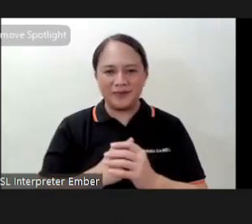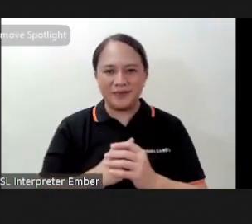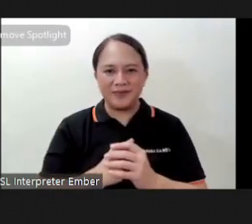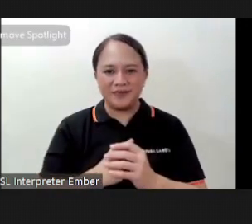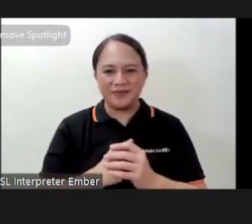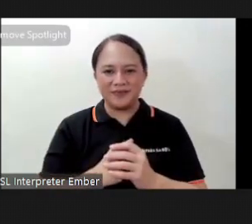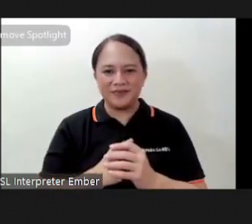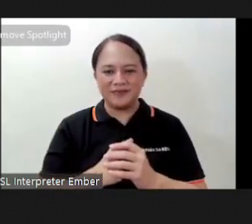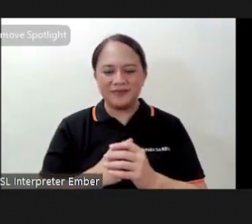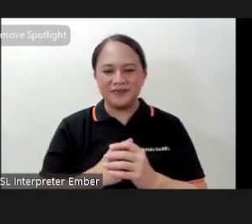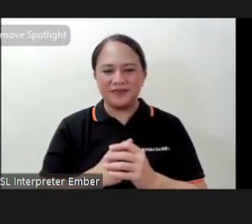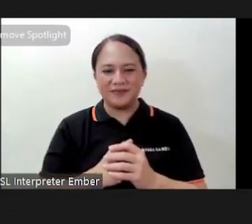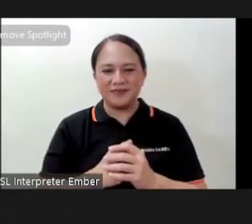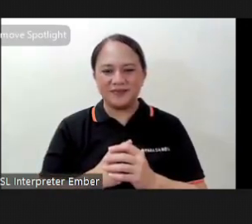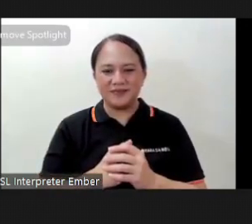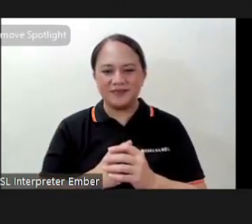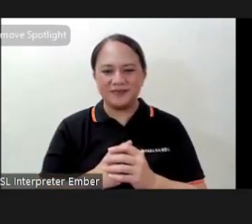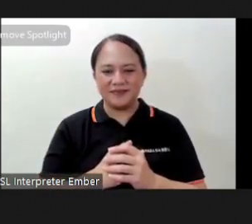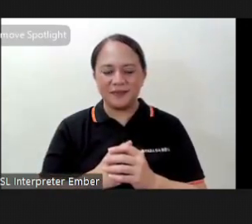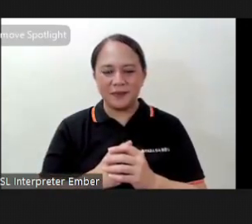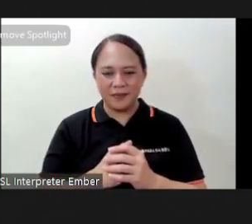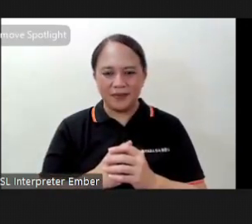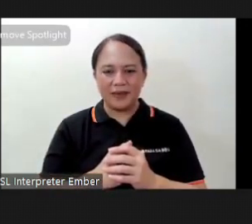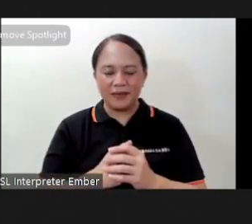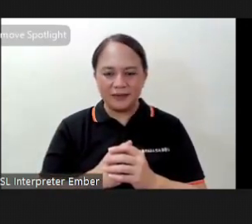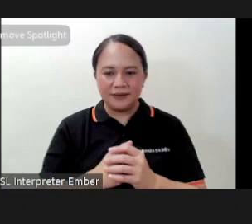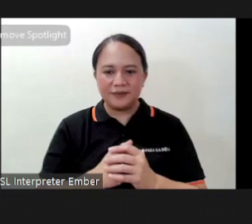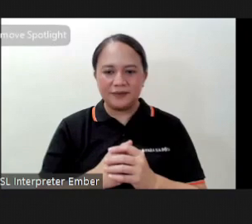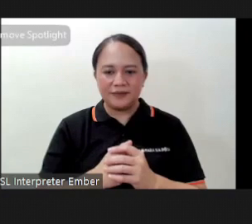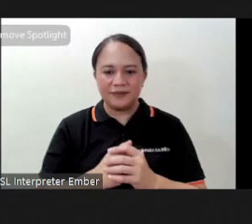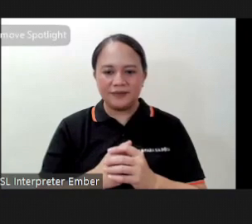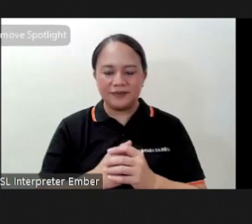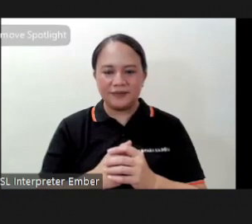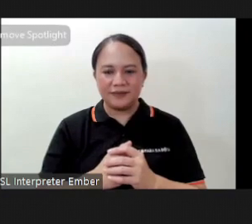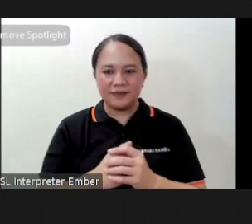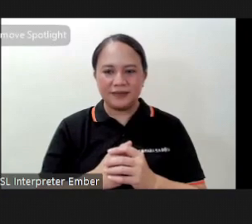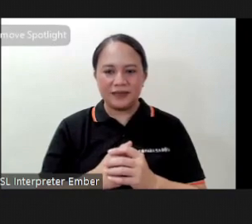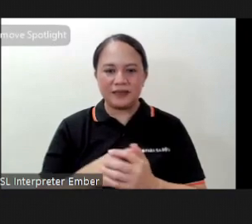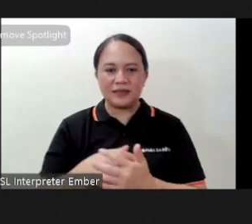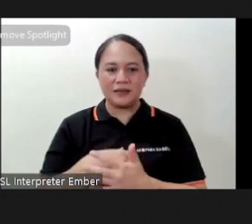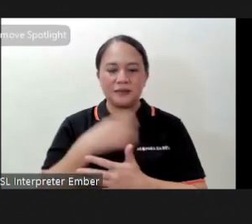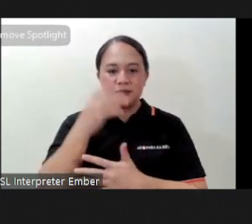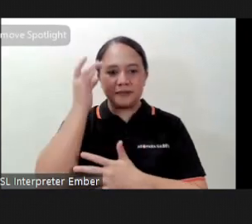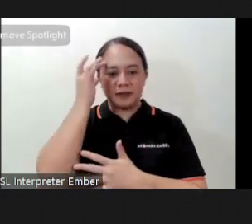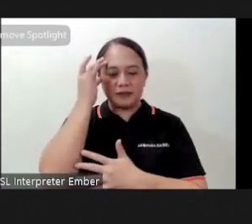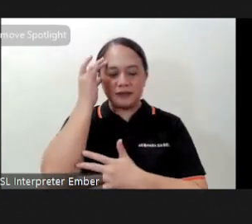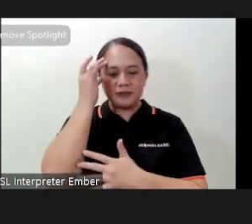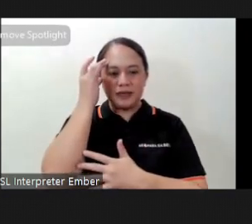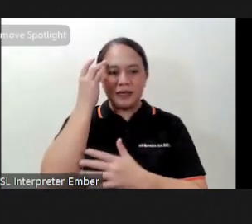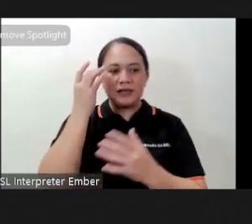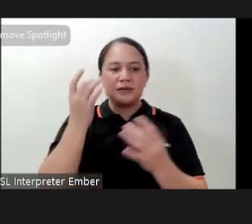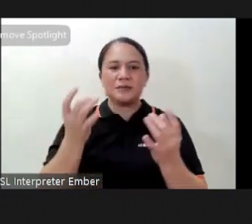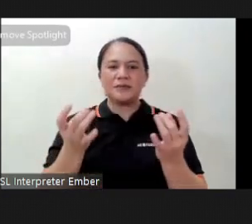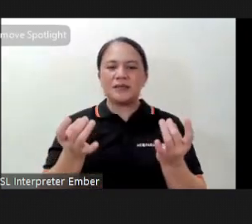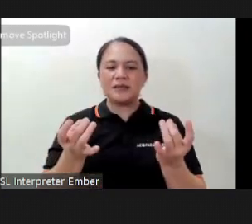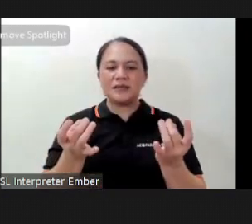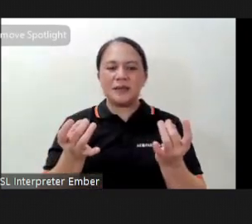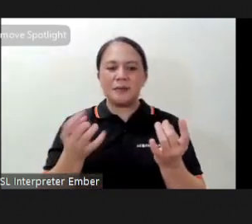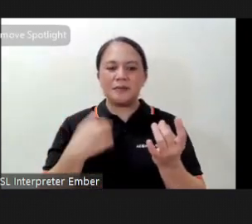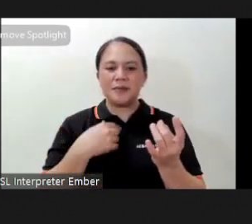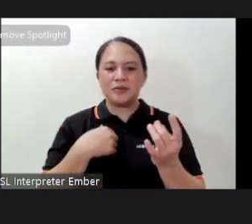so in in the mindfulness meditation media abbreviated